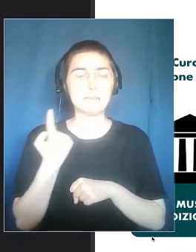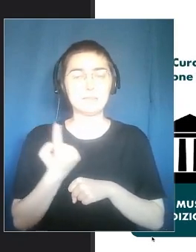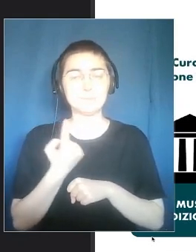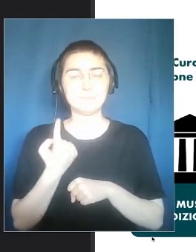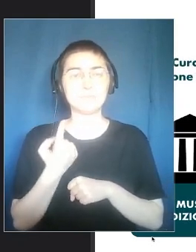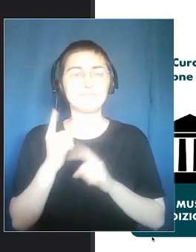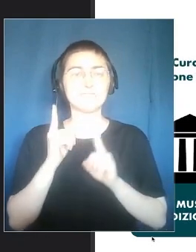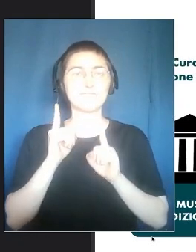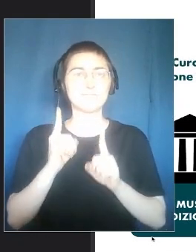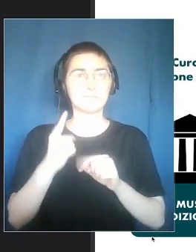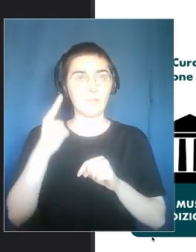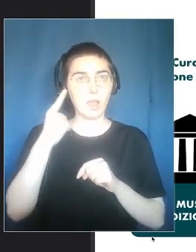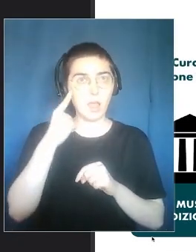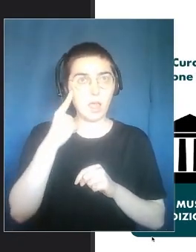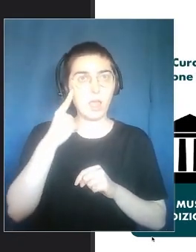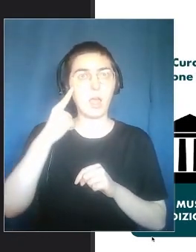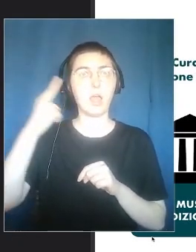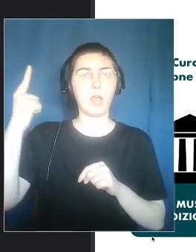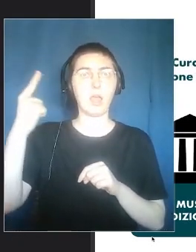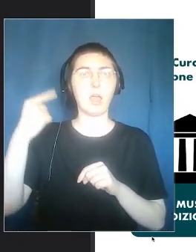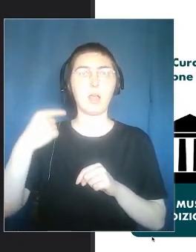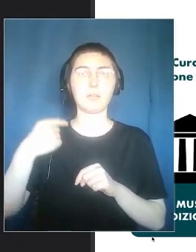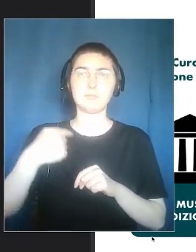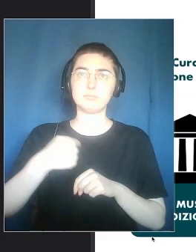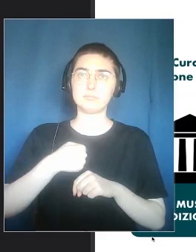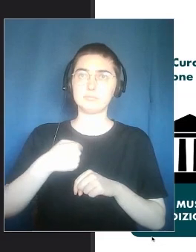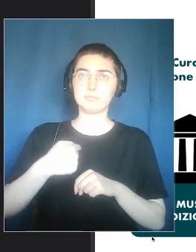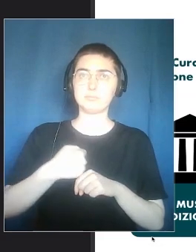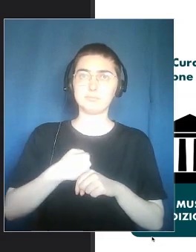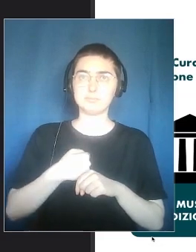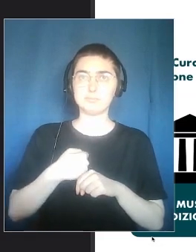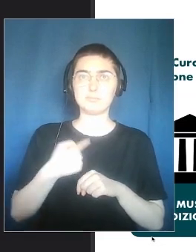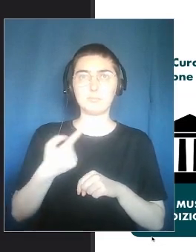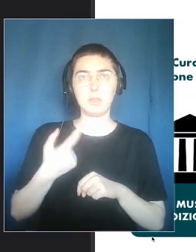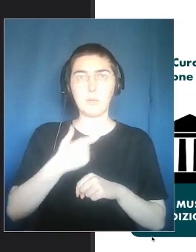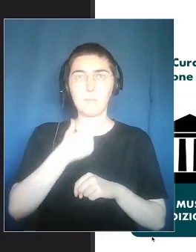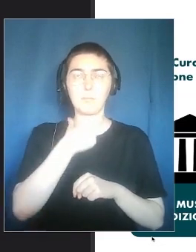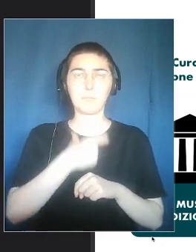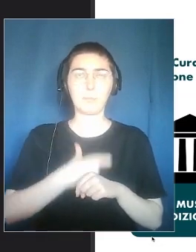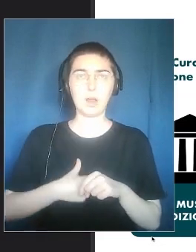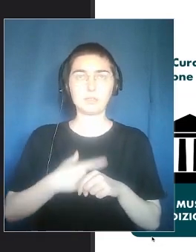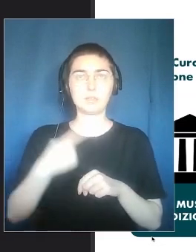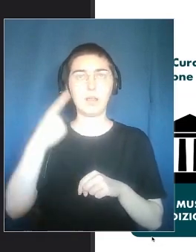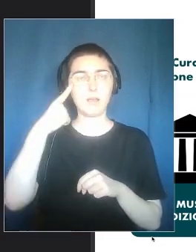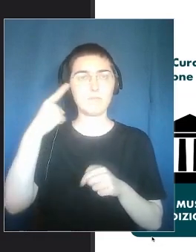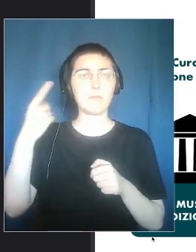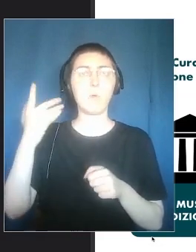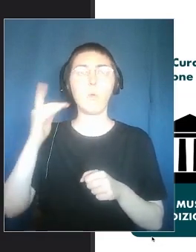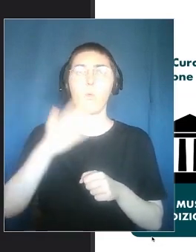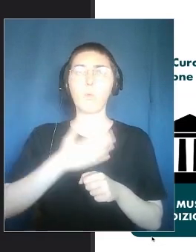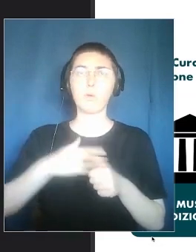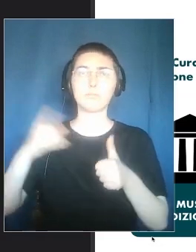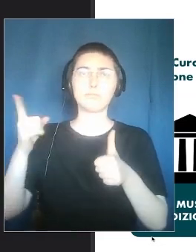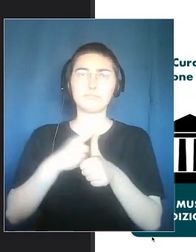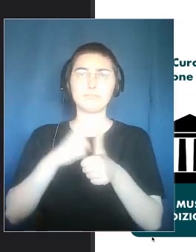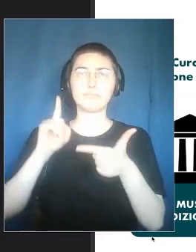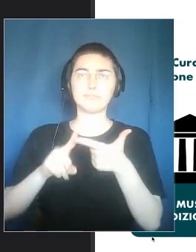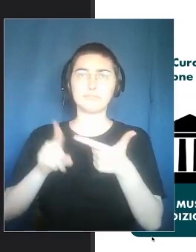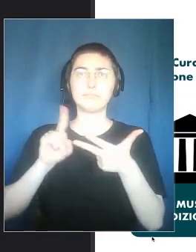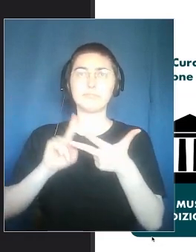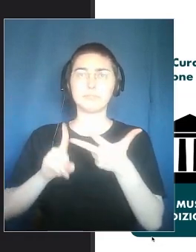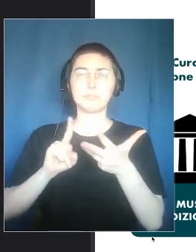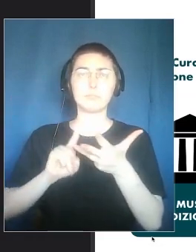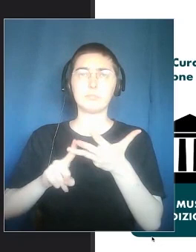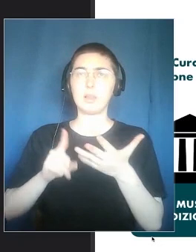Practices are no longer. Designed. By. Narration. Storytelling. Of. One person.